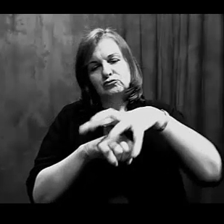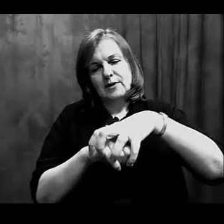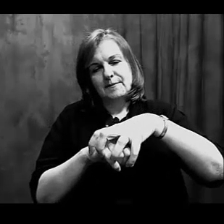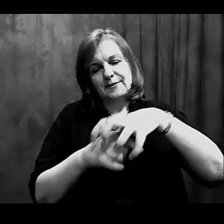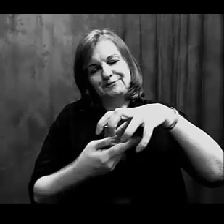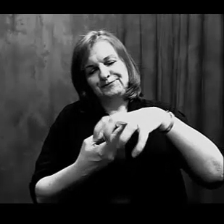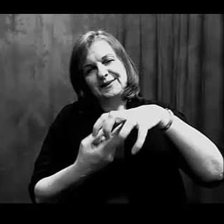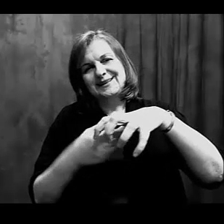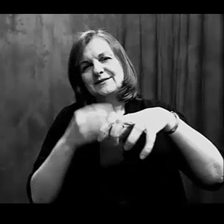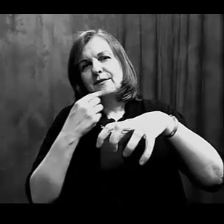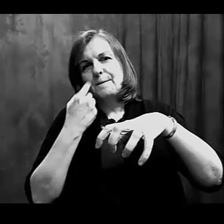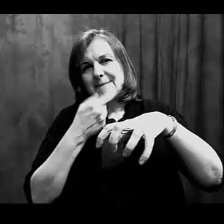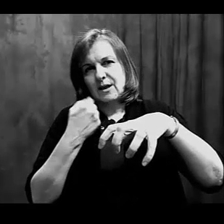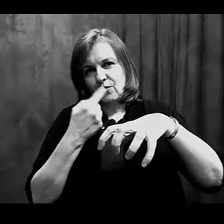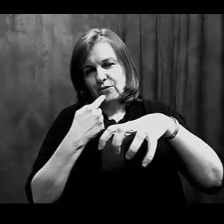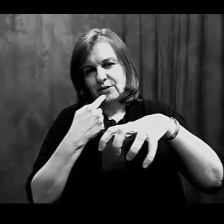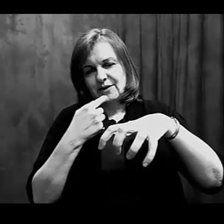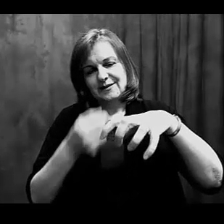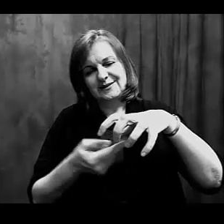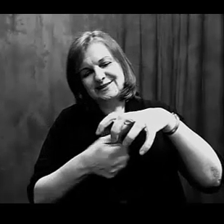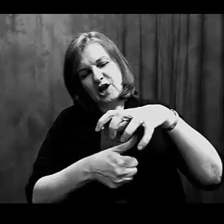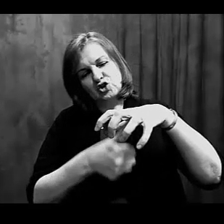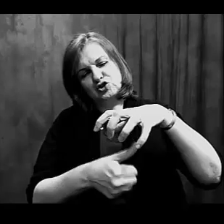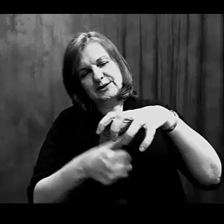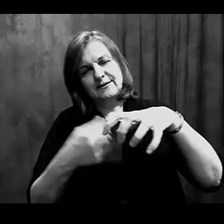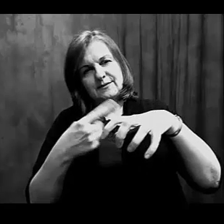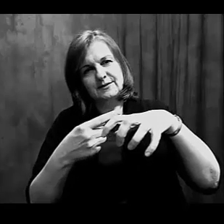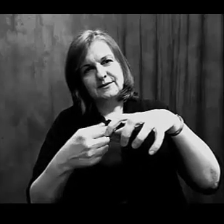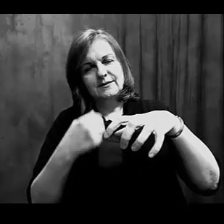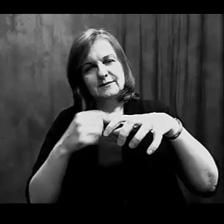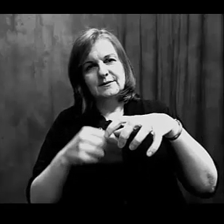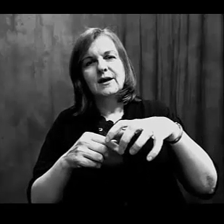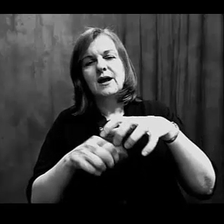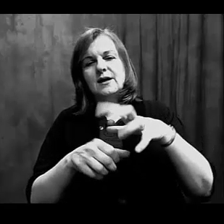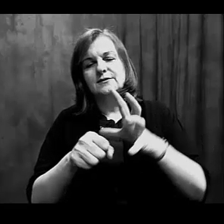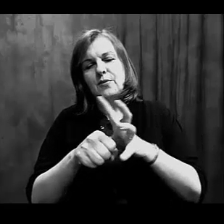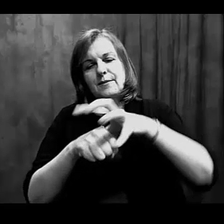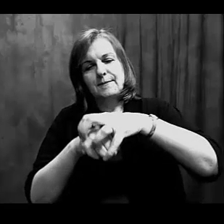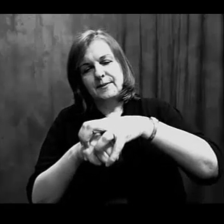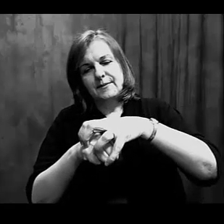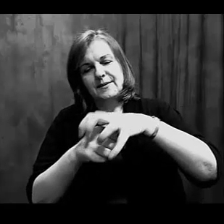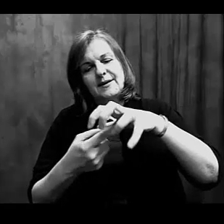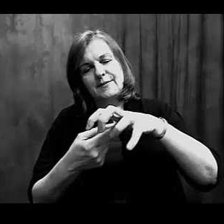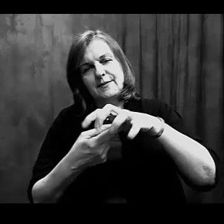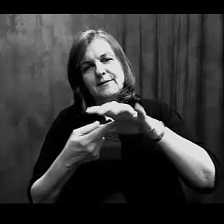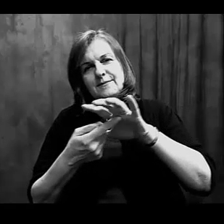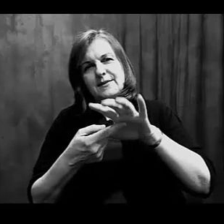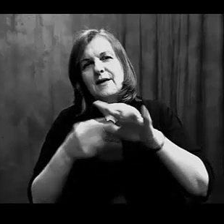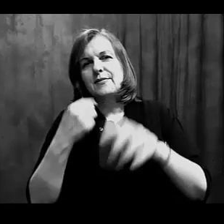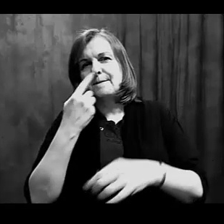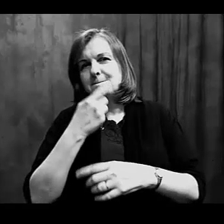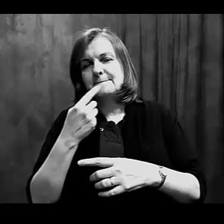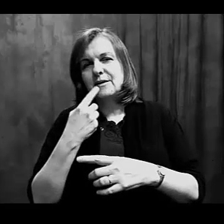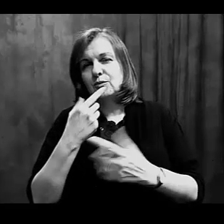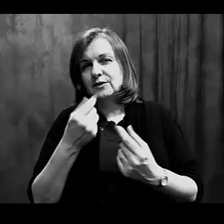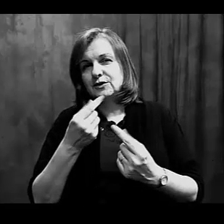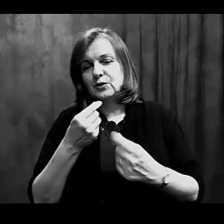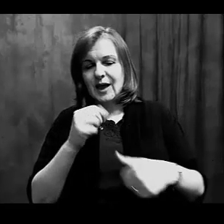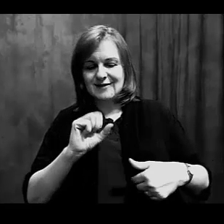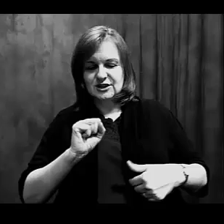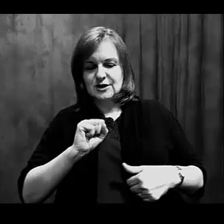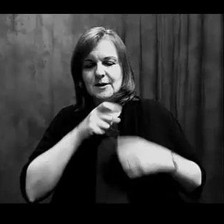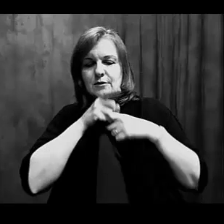here. And their mouth is on their underside. This is the underside of the starfish. So the mouth is actually